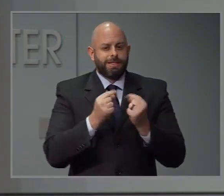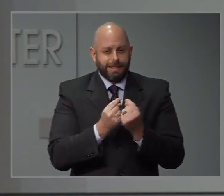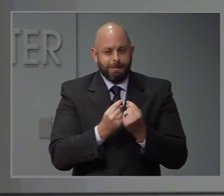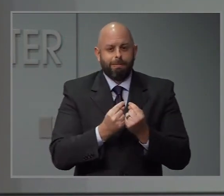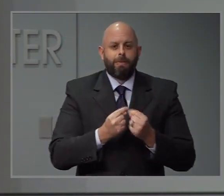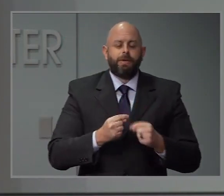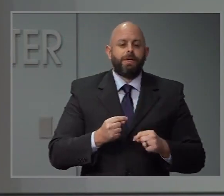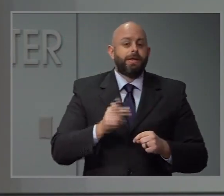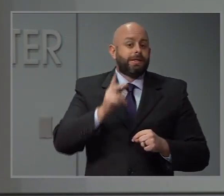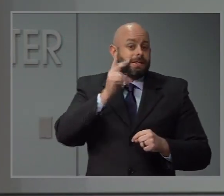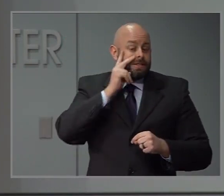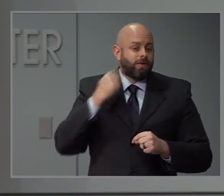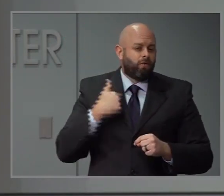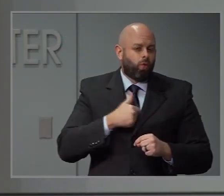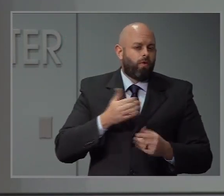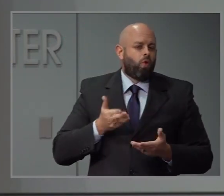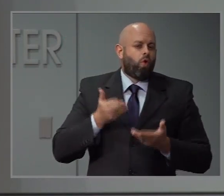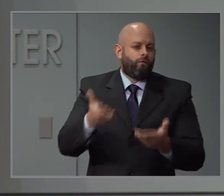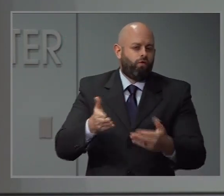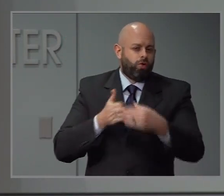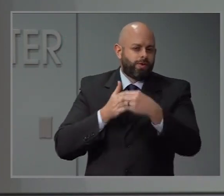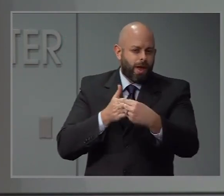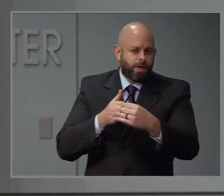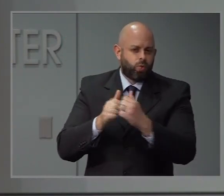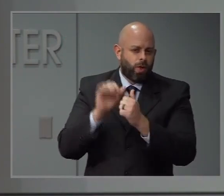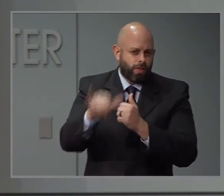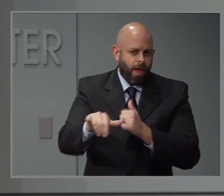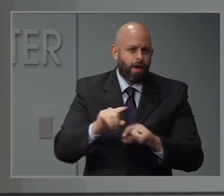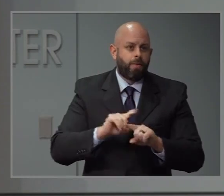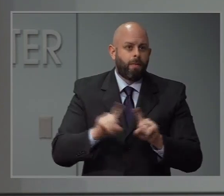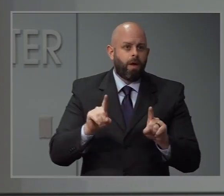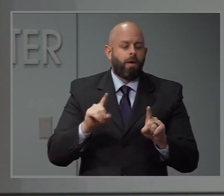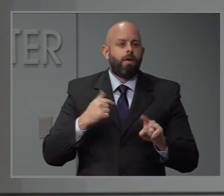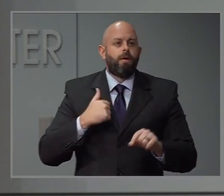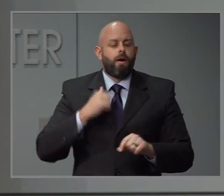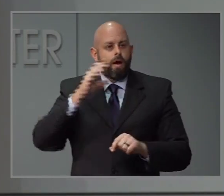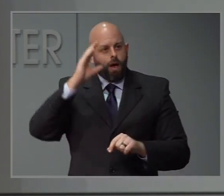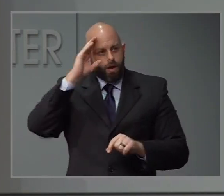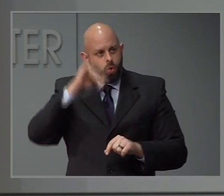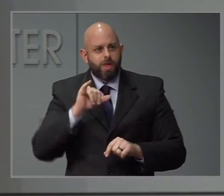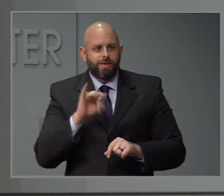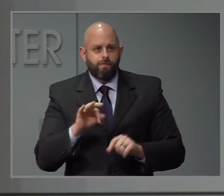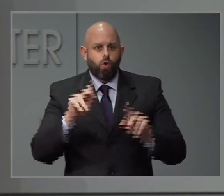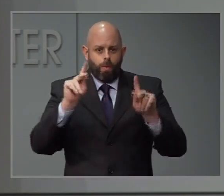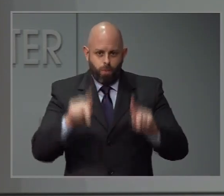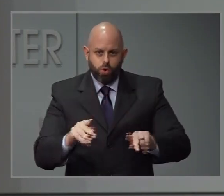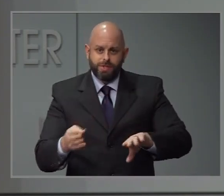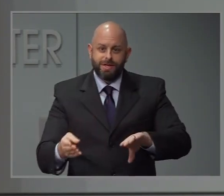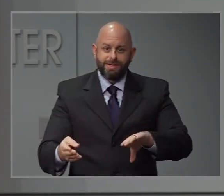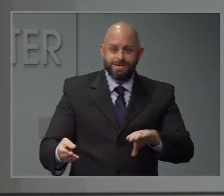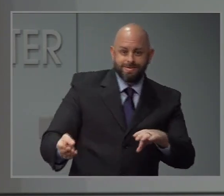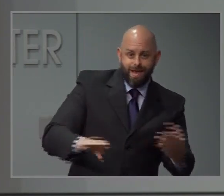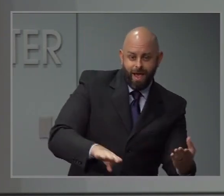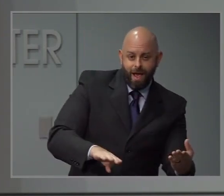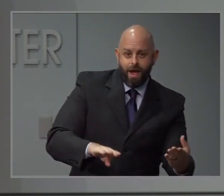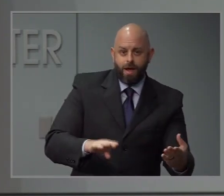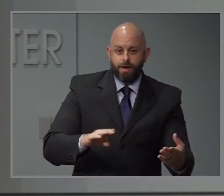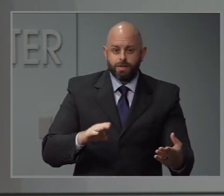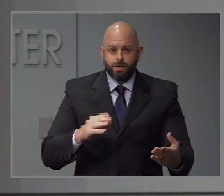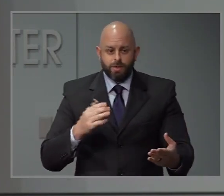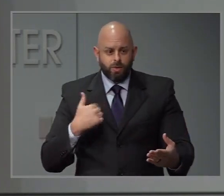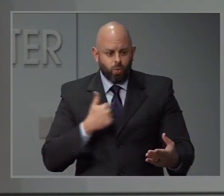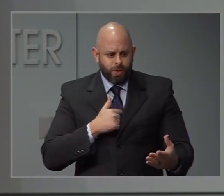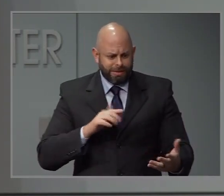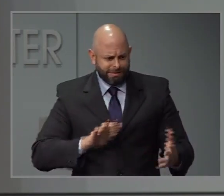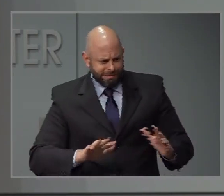out some standardized guidance. I do know if a death was uncertain and the medical examiner needs